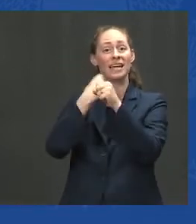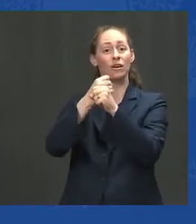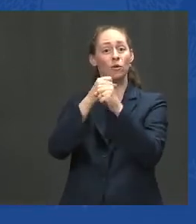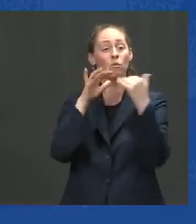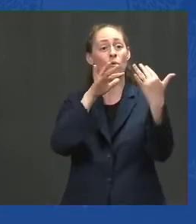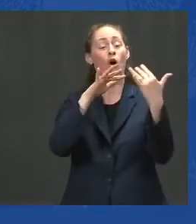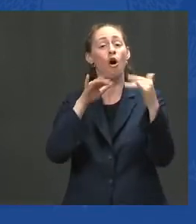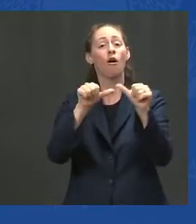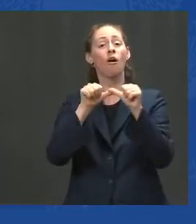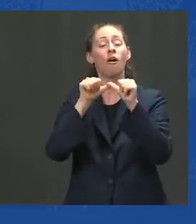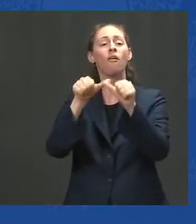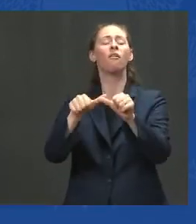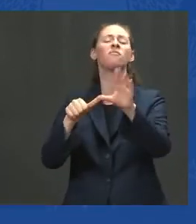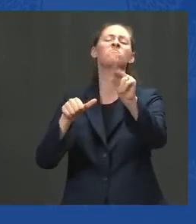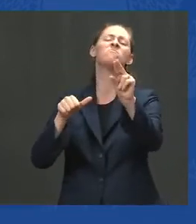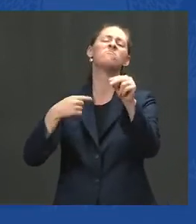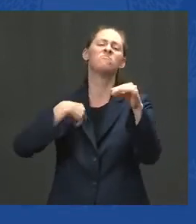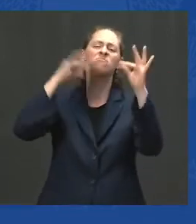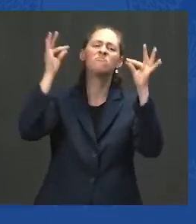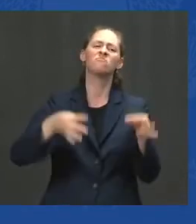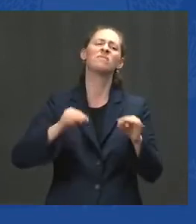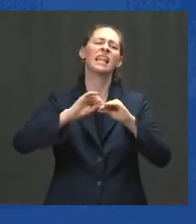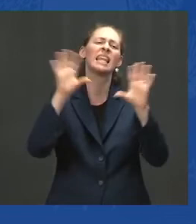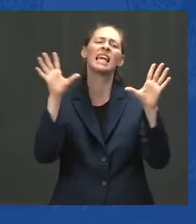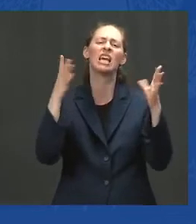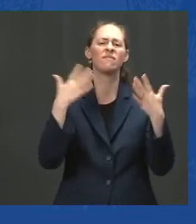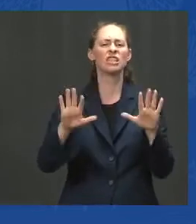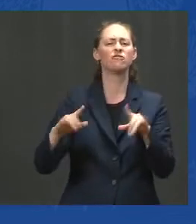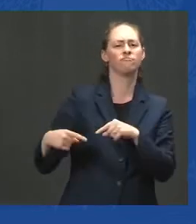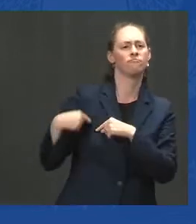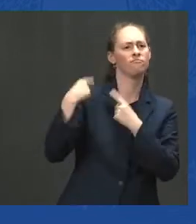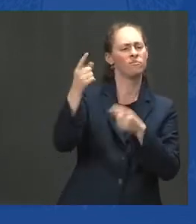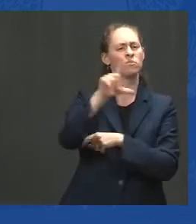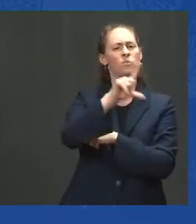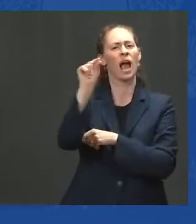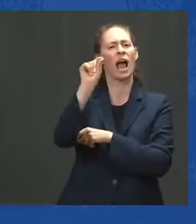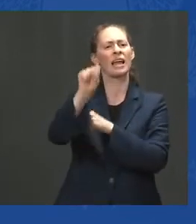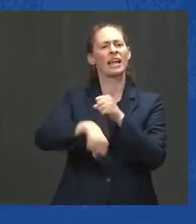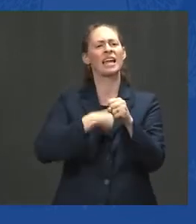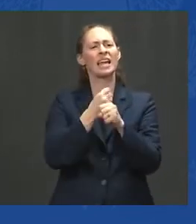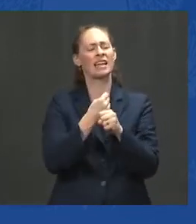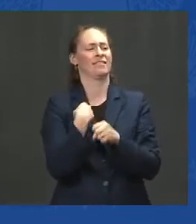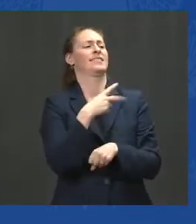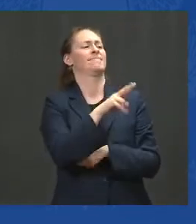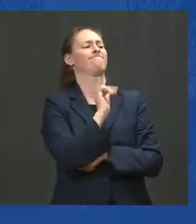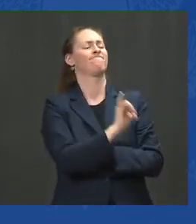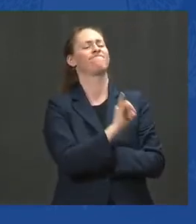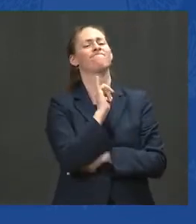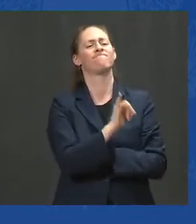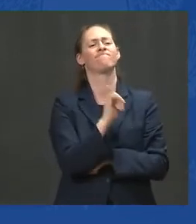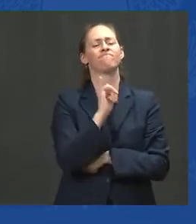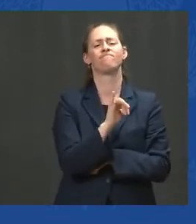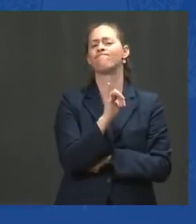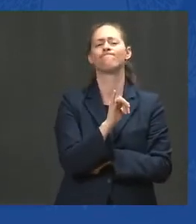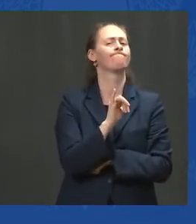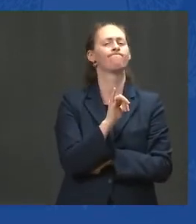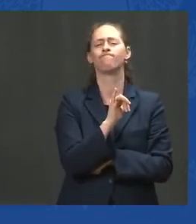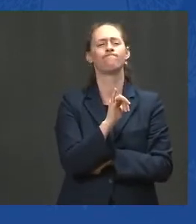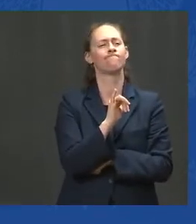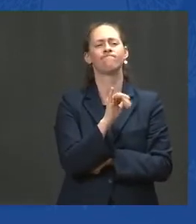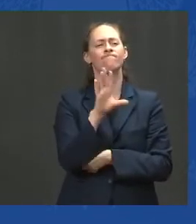After 20 years, I've learned the hard way that there was never a good time to withdraw